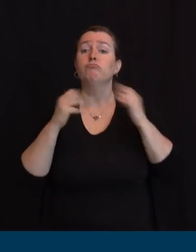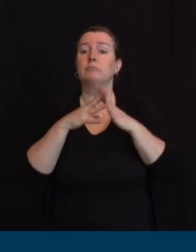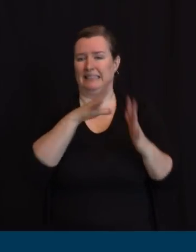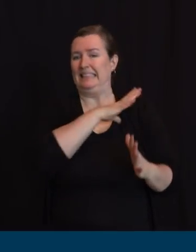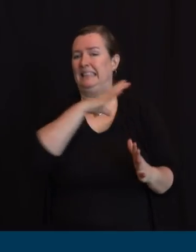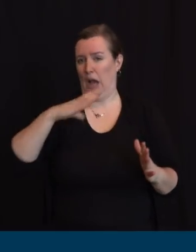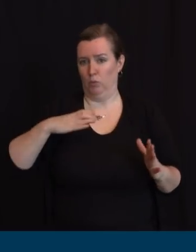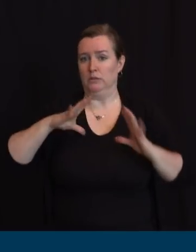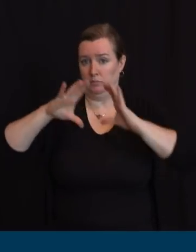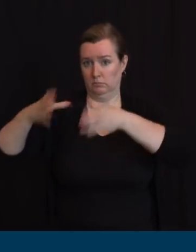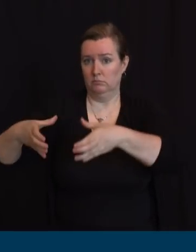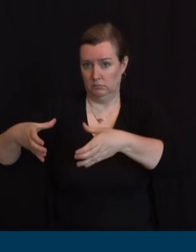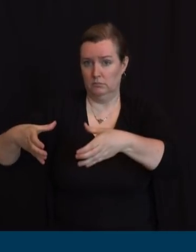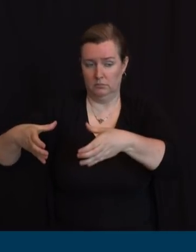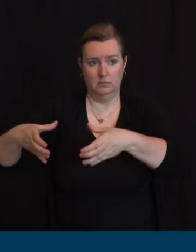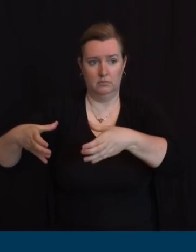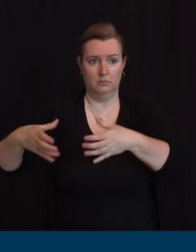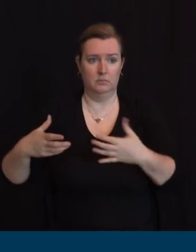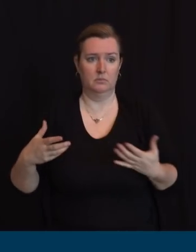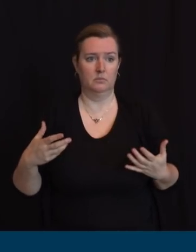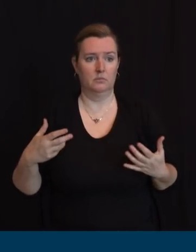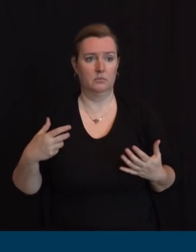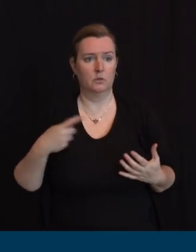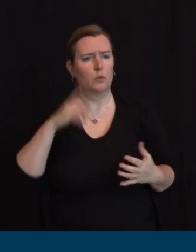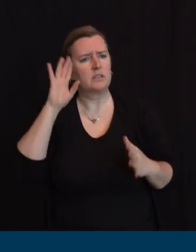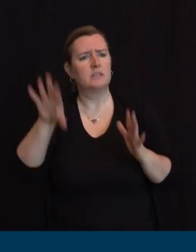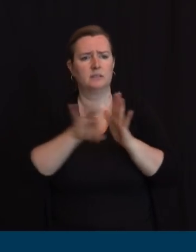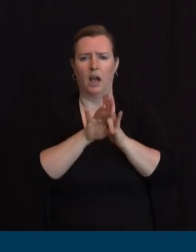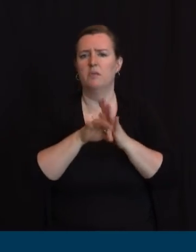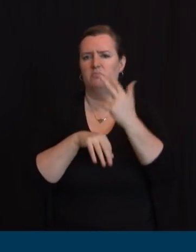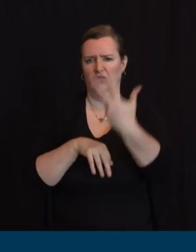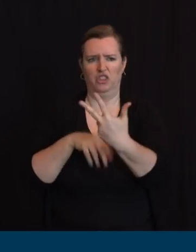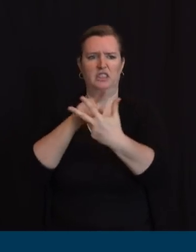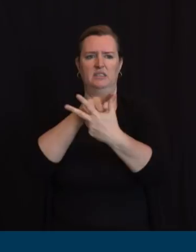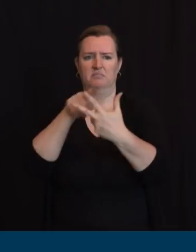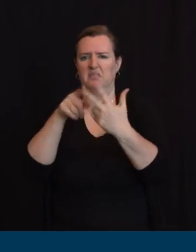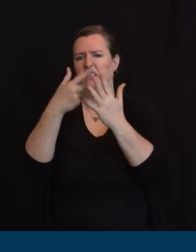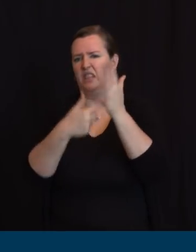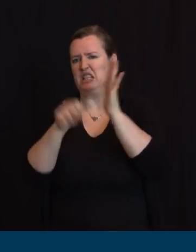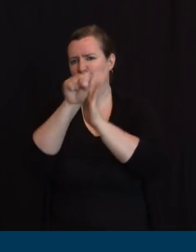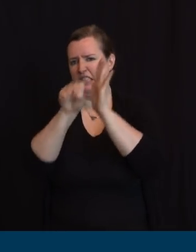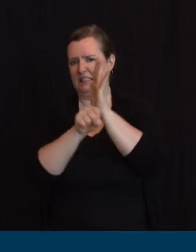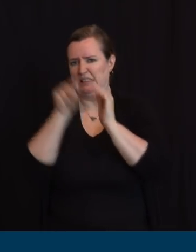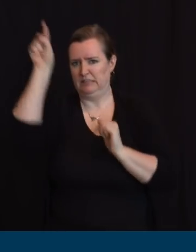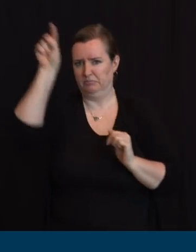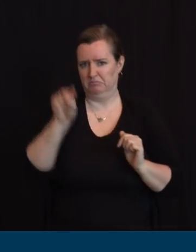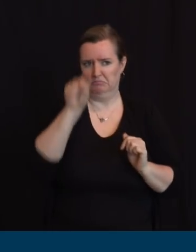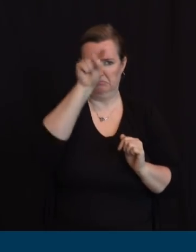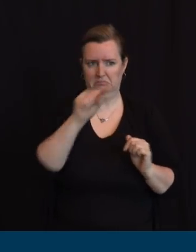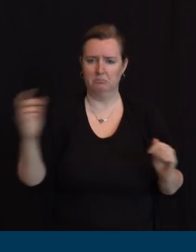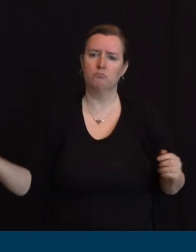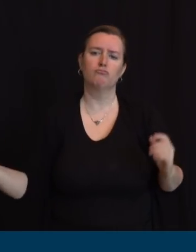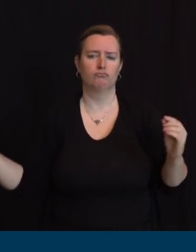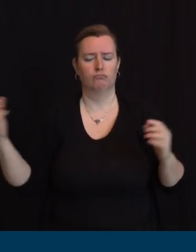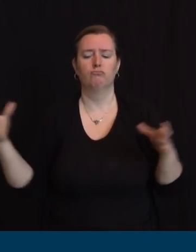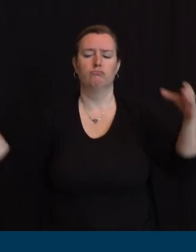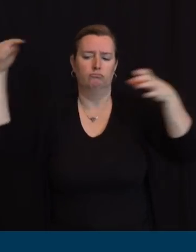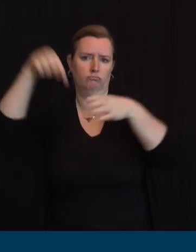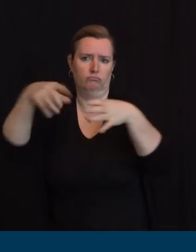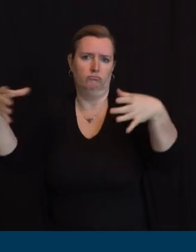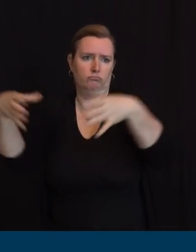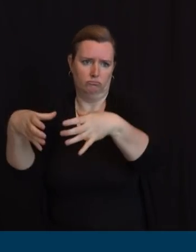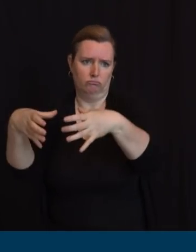represent our state. That is not in lieu of, that is not instead of, it never will be instead of